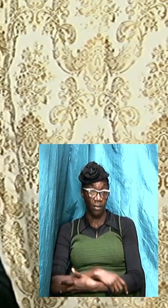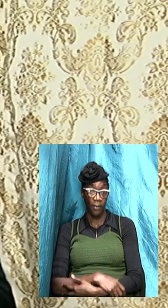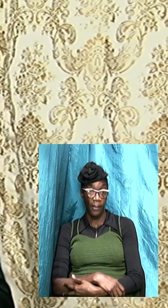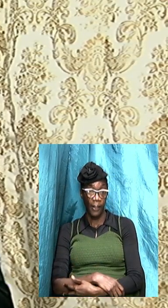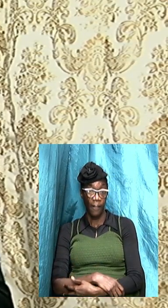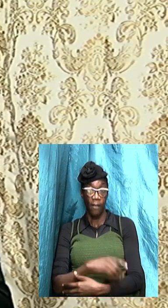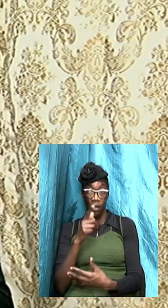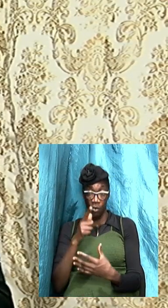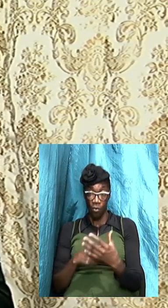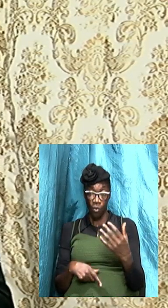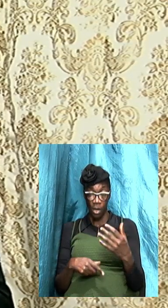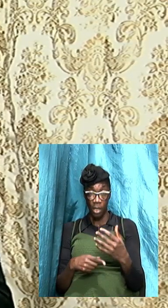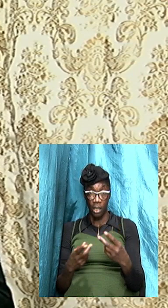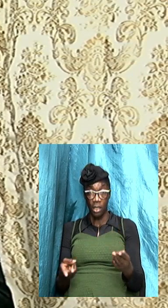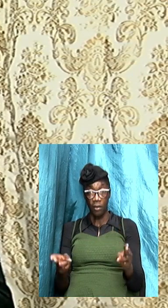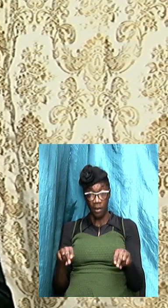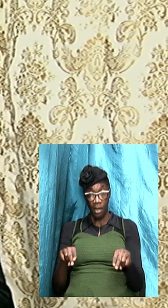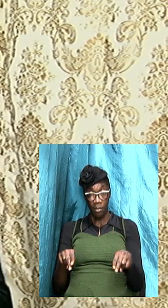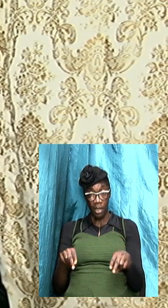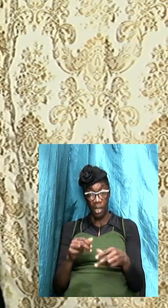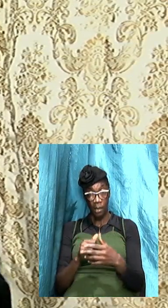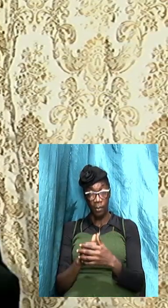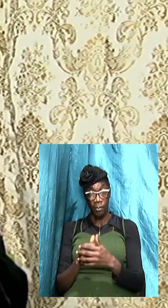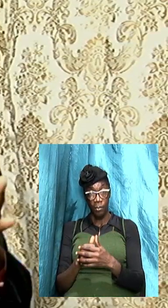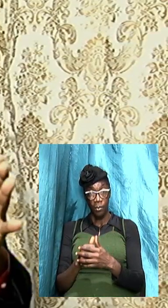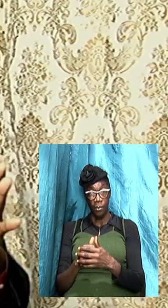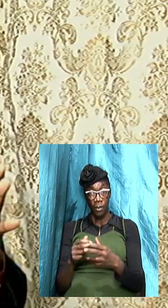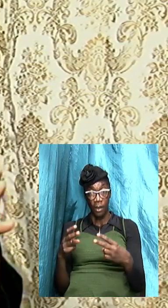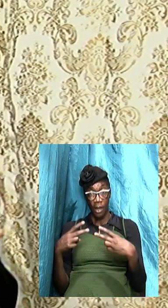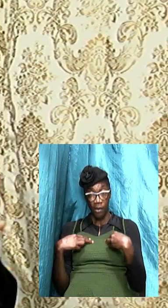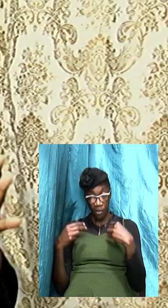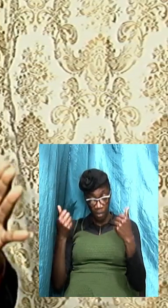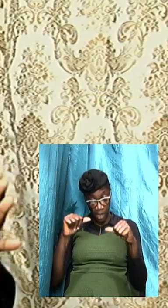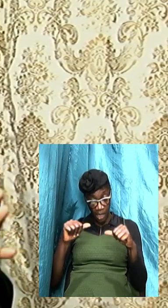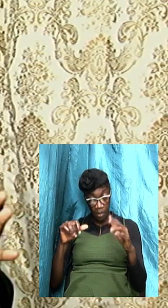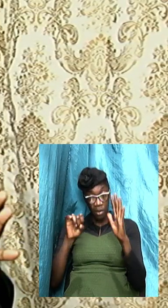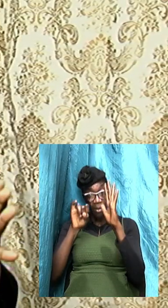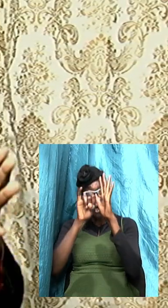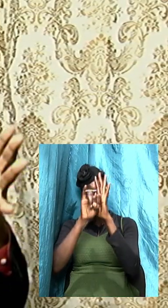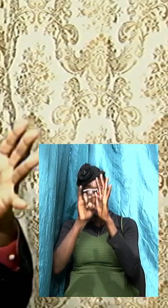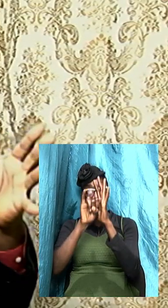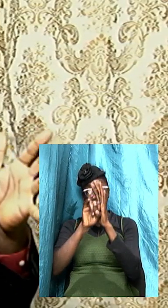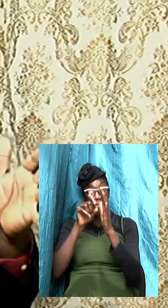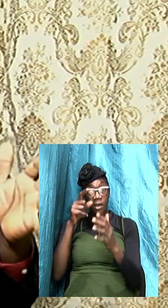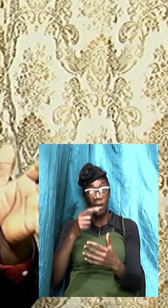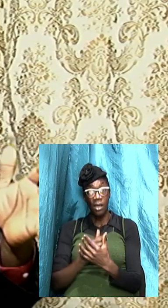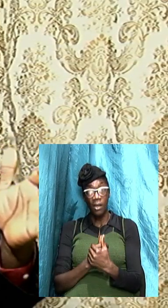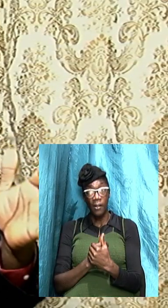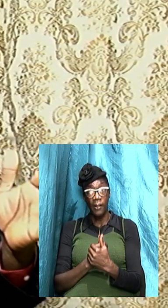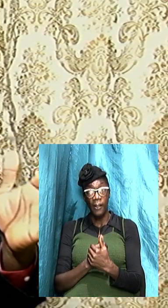of what is happening and we got to be able to identify what